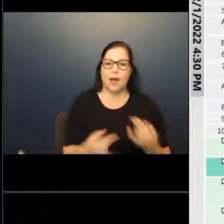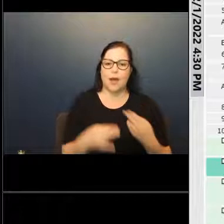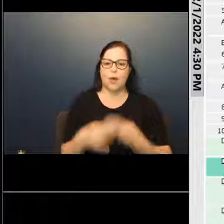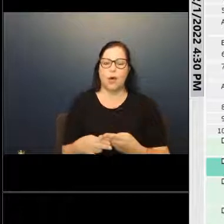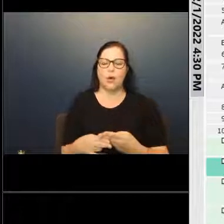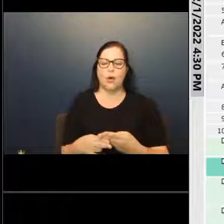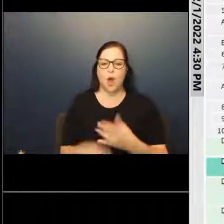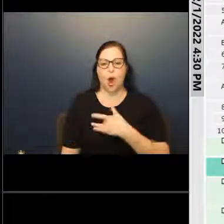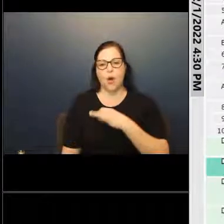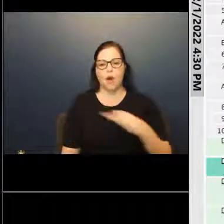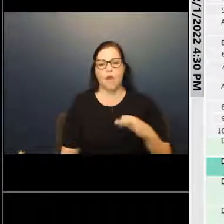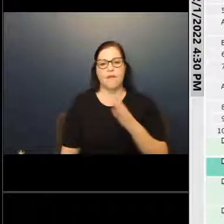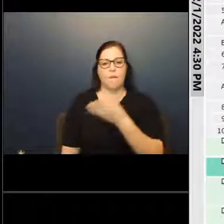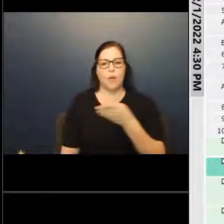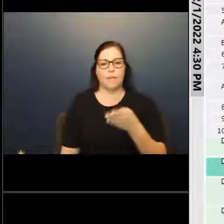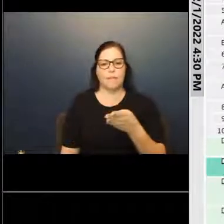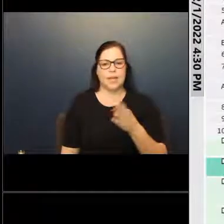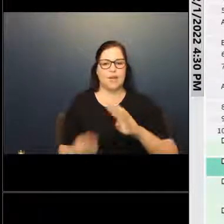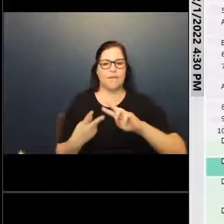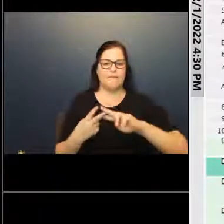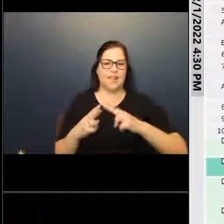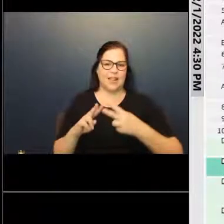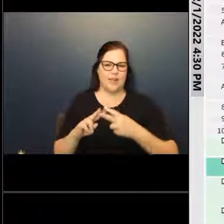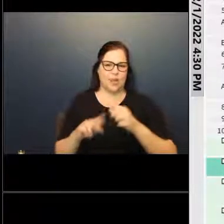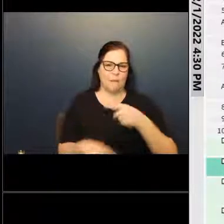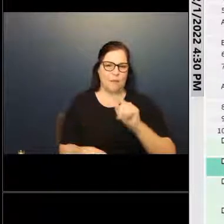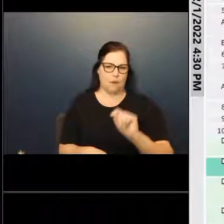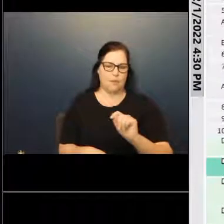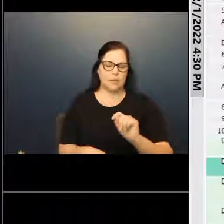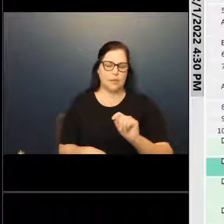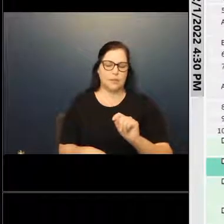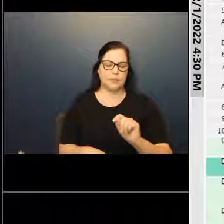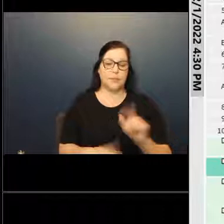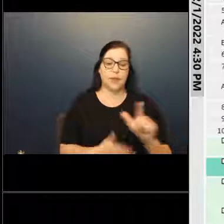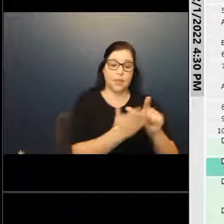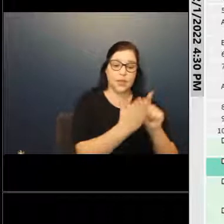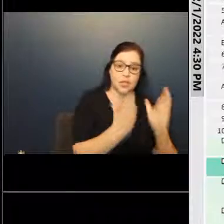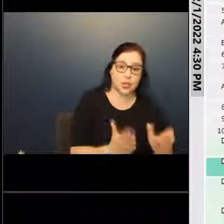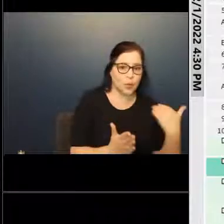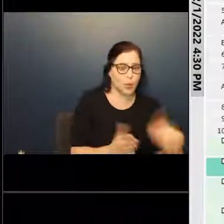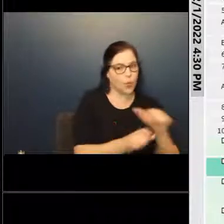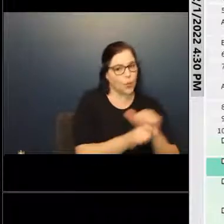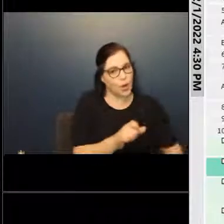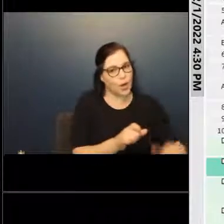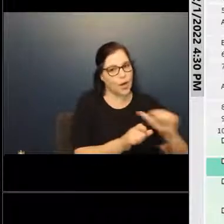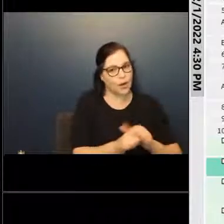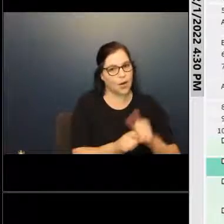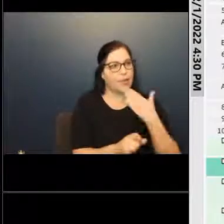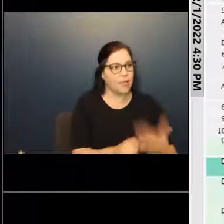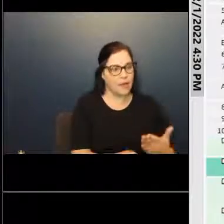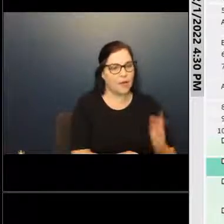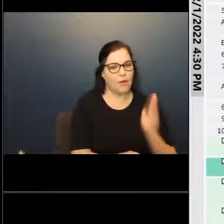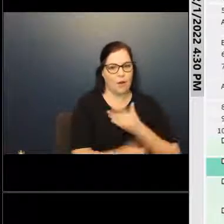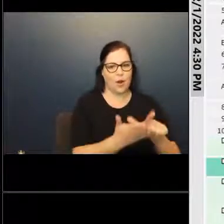Boynton, Heart of Boynton Village Apartments. Uh, the attorneys have been working very hard and I wanted to thank our attorney